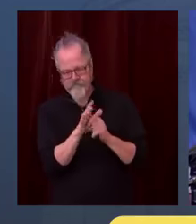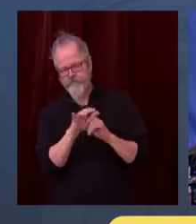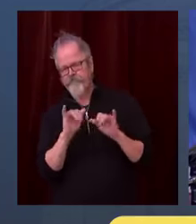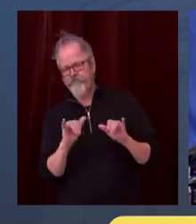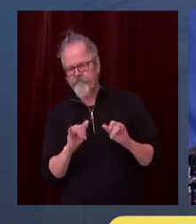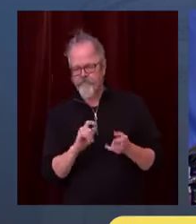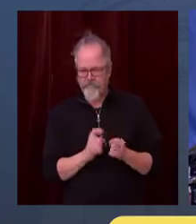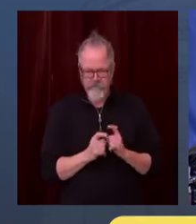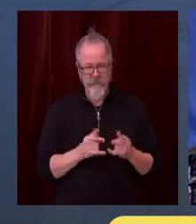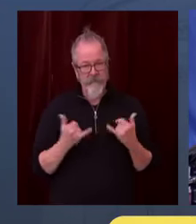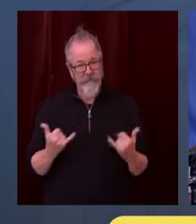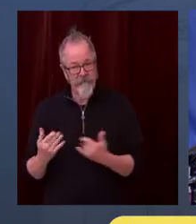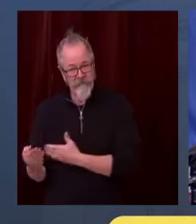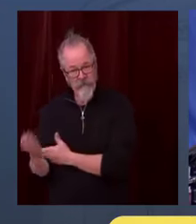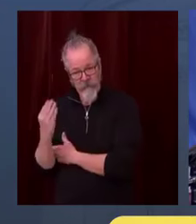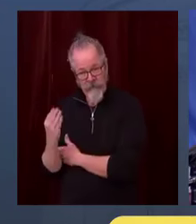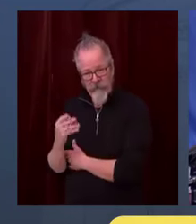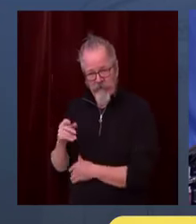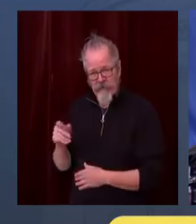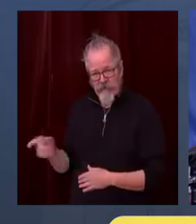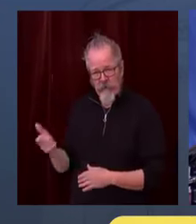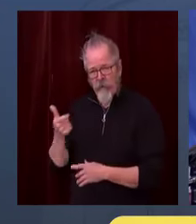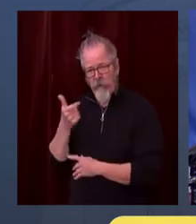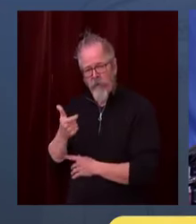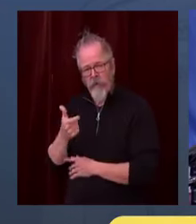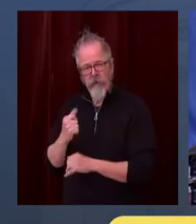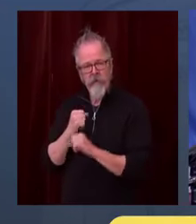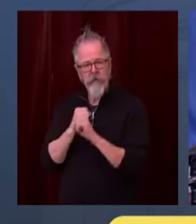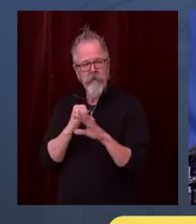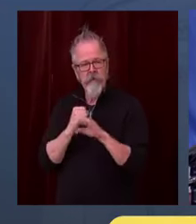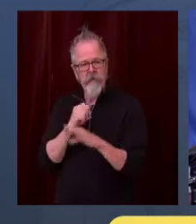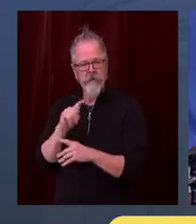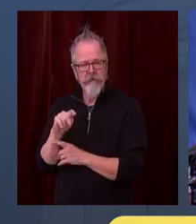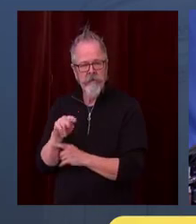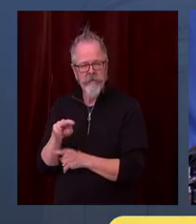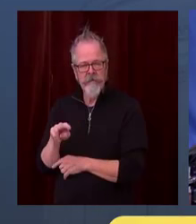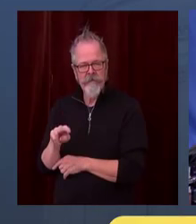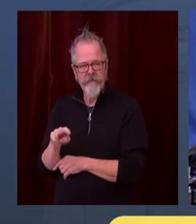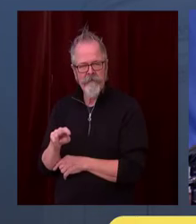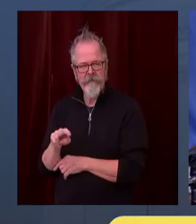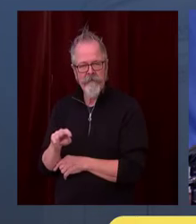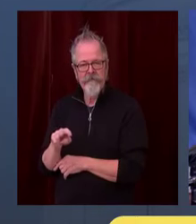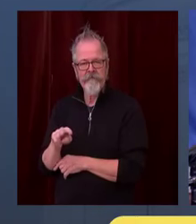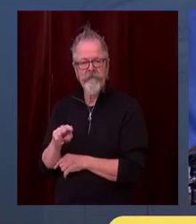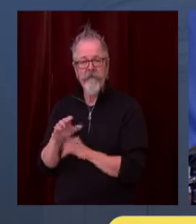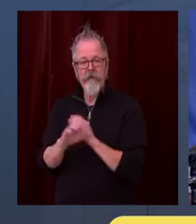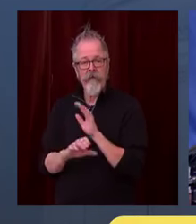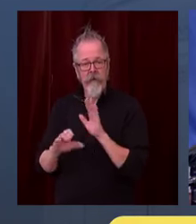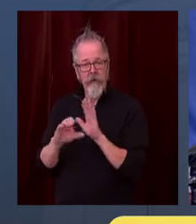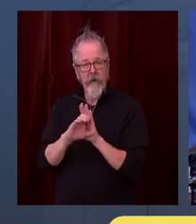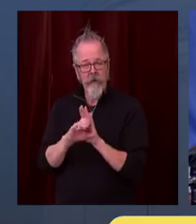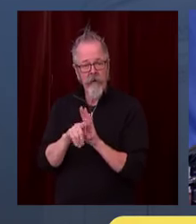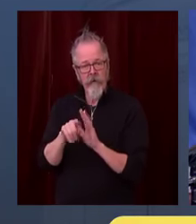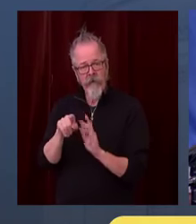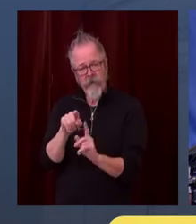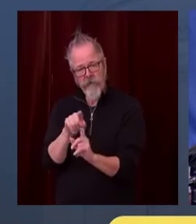a grandfather in 2060 and telling his grandchild what the year 2020 was like.